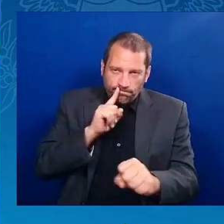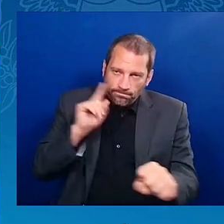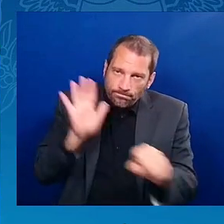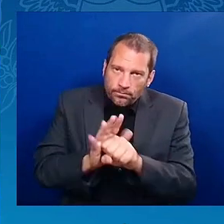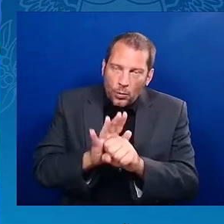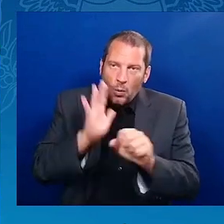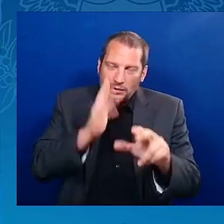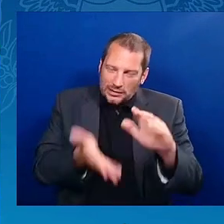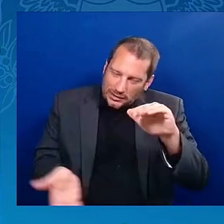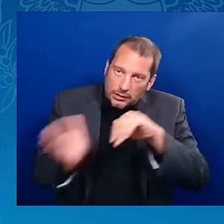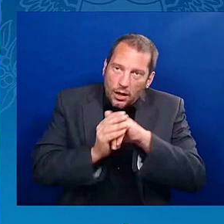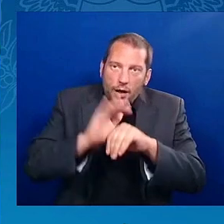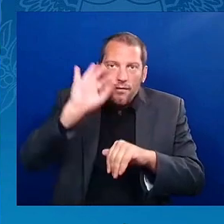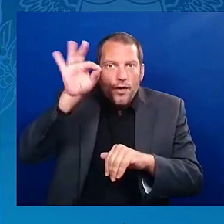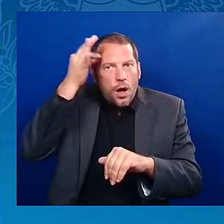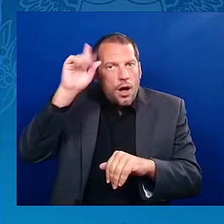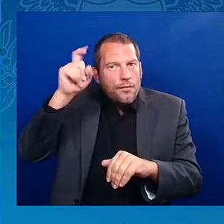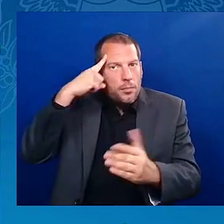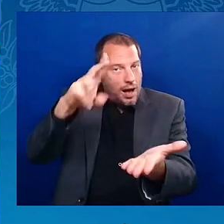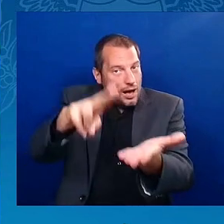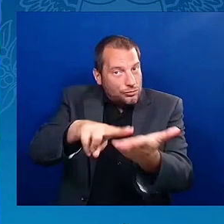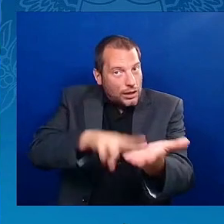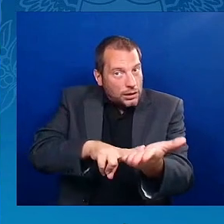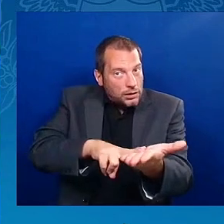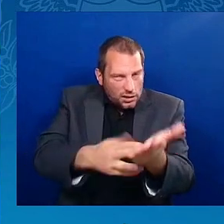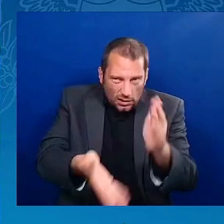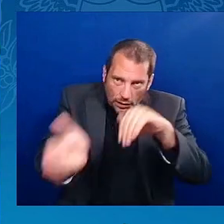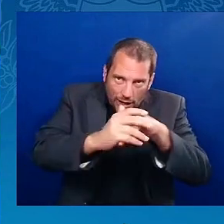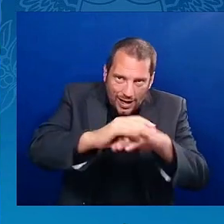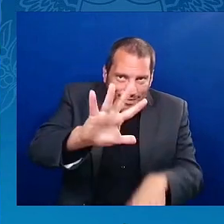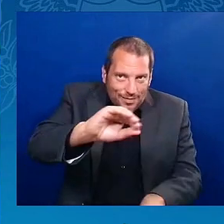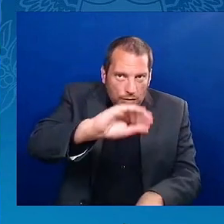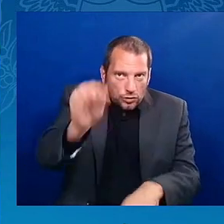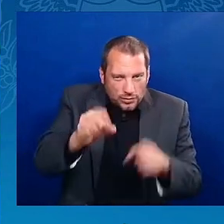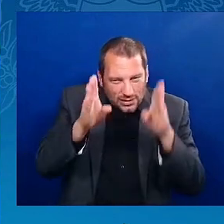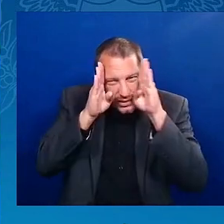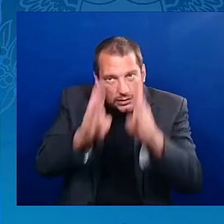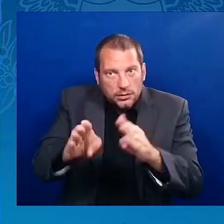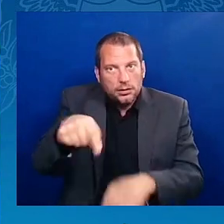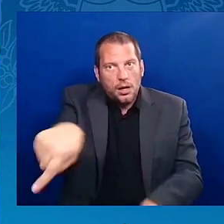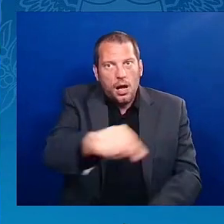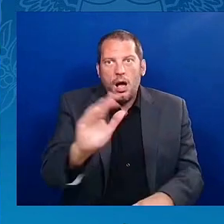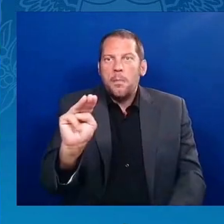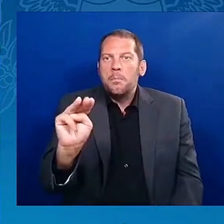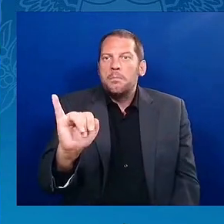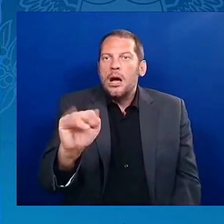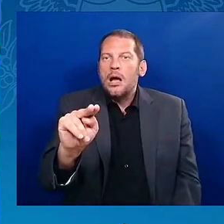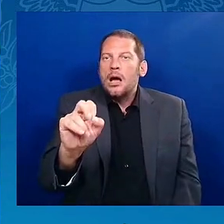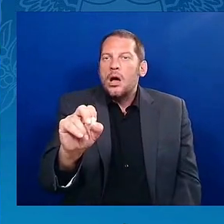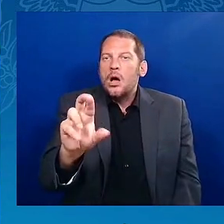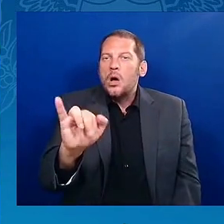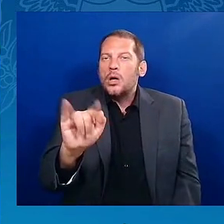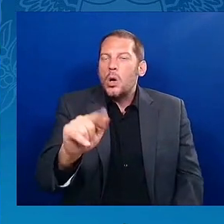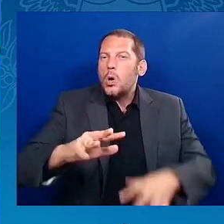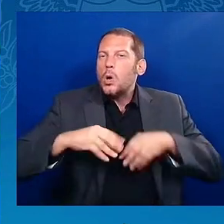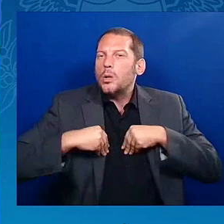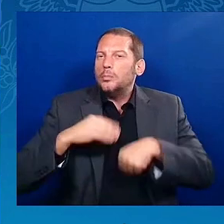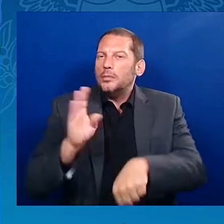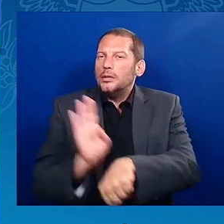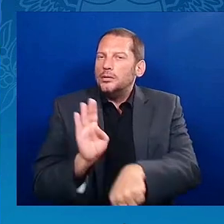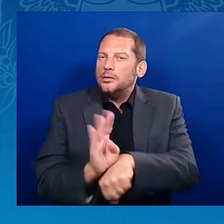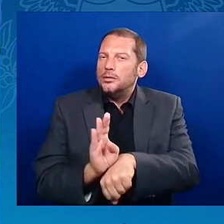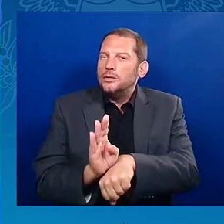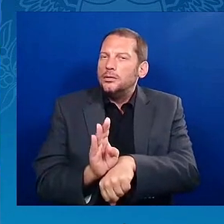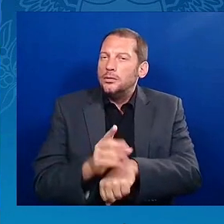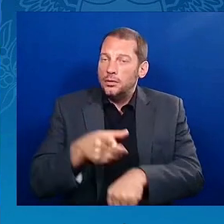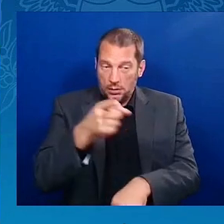that means. Once you get a federal contract, it's usually for five years and you can renew it for